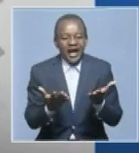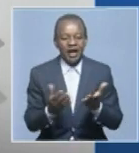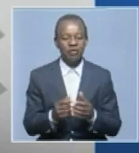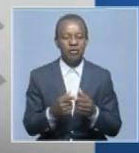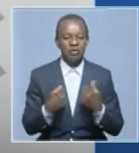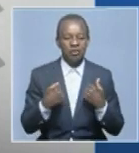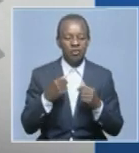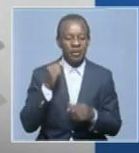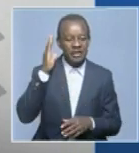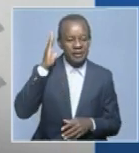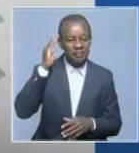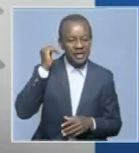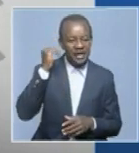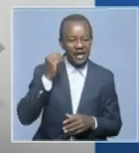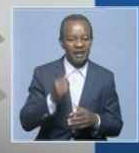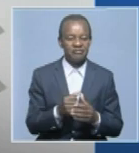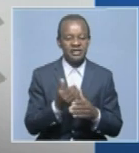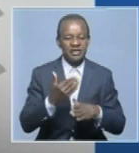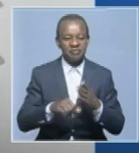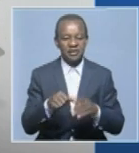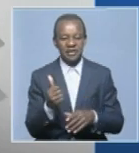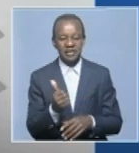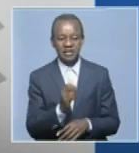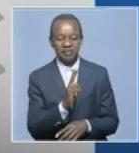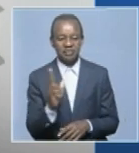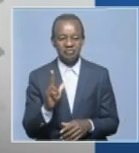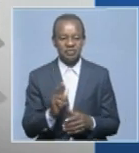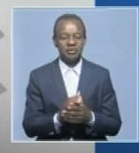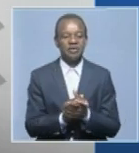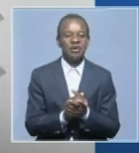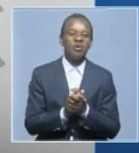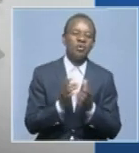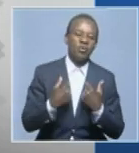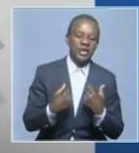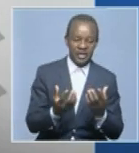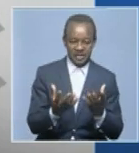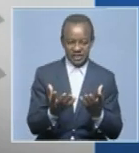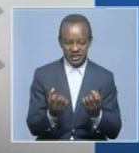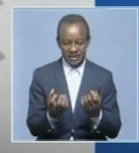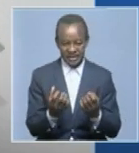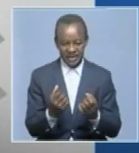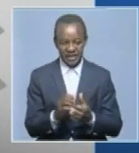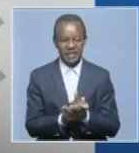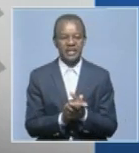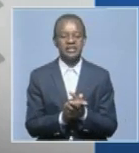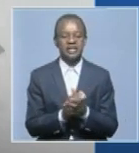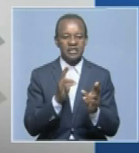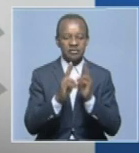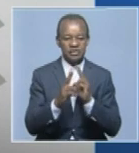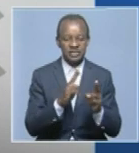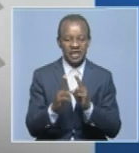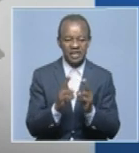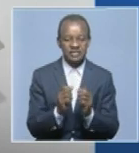person. How we relate to each other is very, very important and critical in this time.